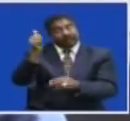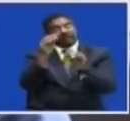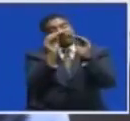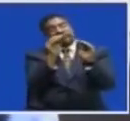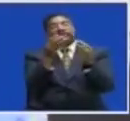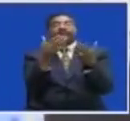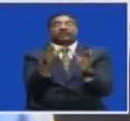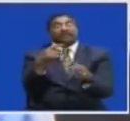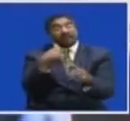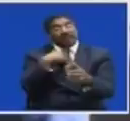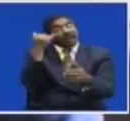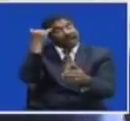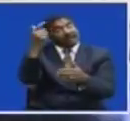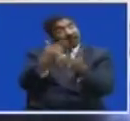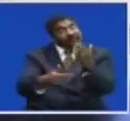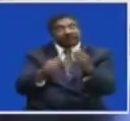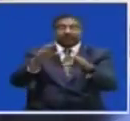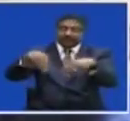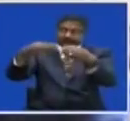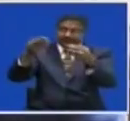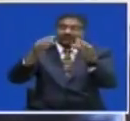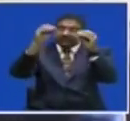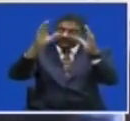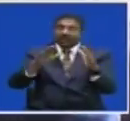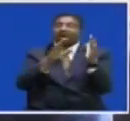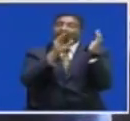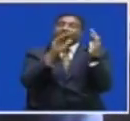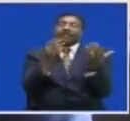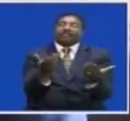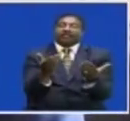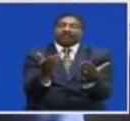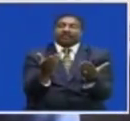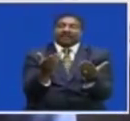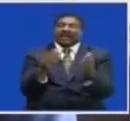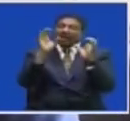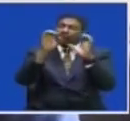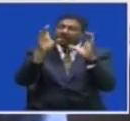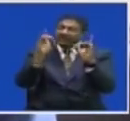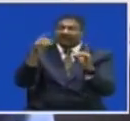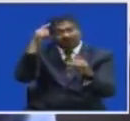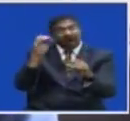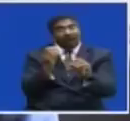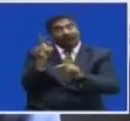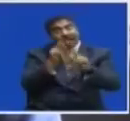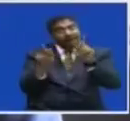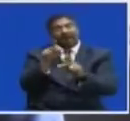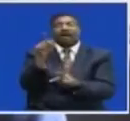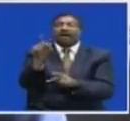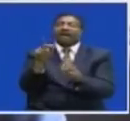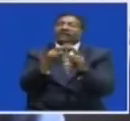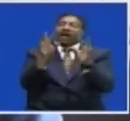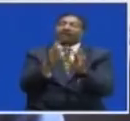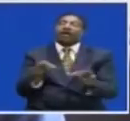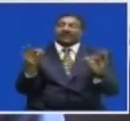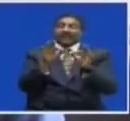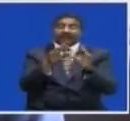is to give hope to the teachers Of education to our people Because when they do the best in their service Then